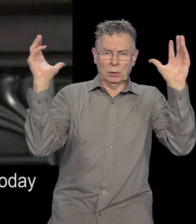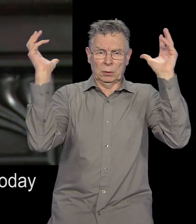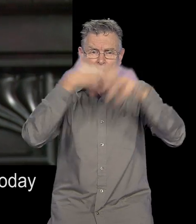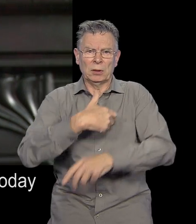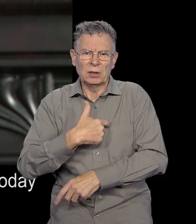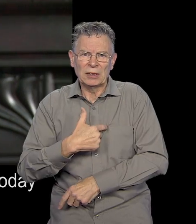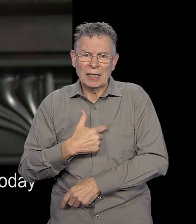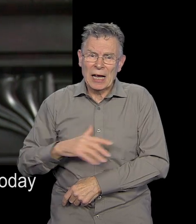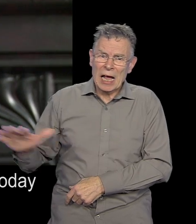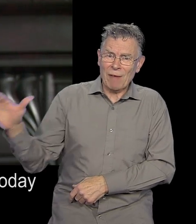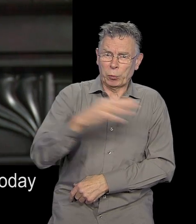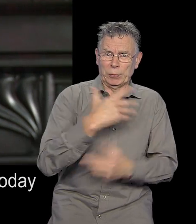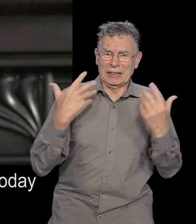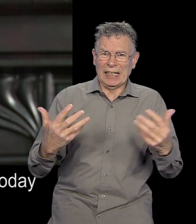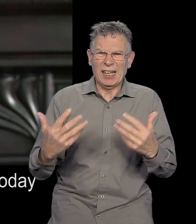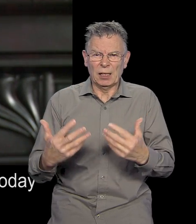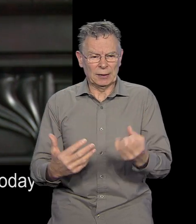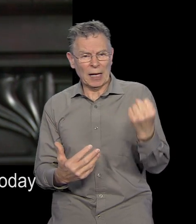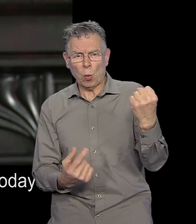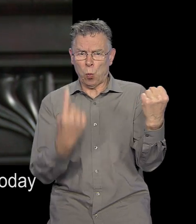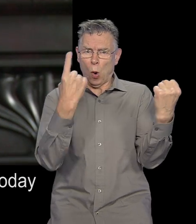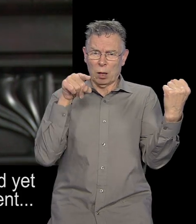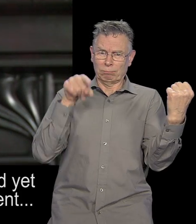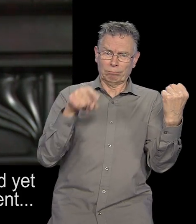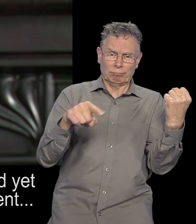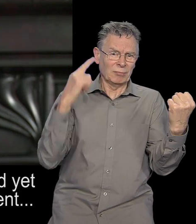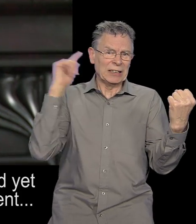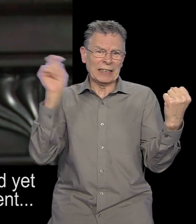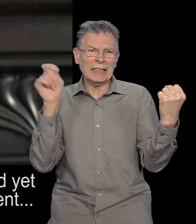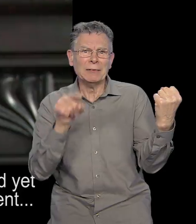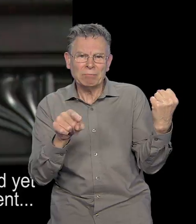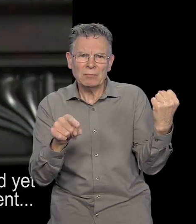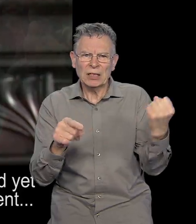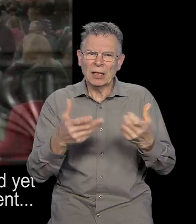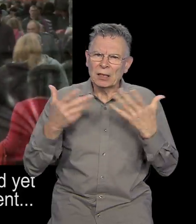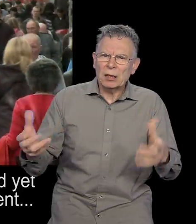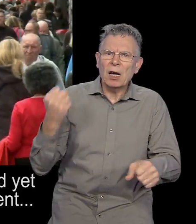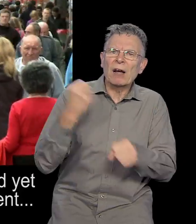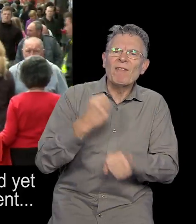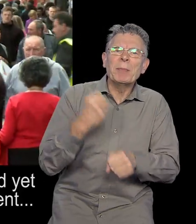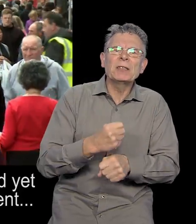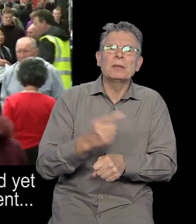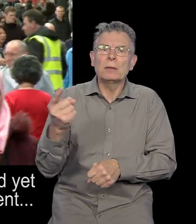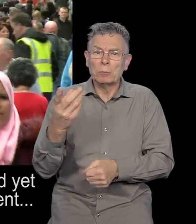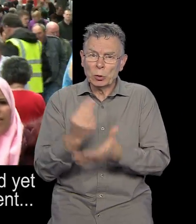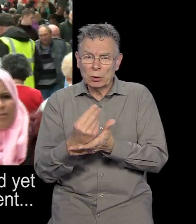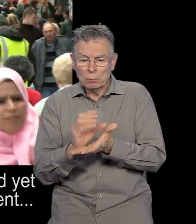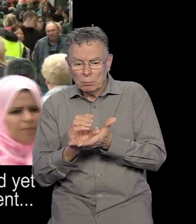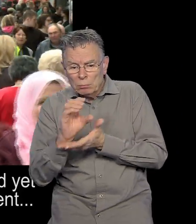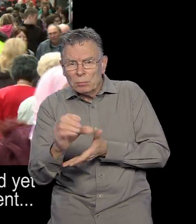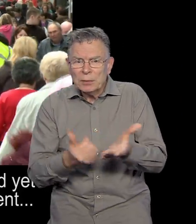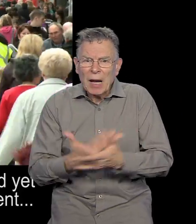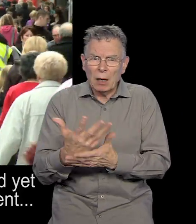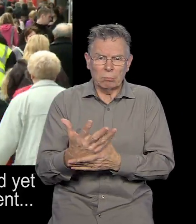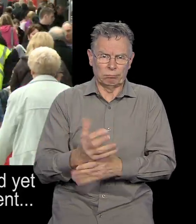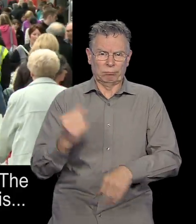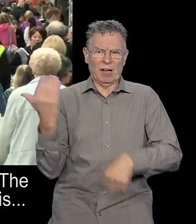everyone today because one in ten people in this country have tinnitus and yet the government have